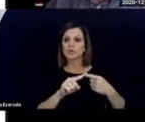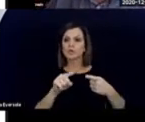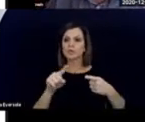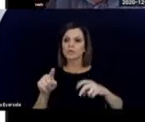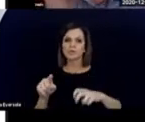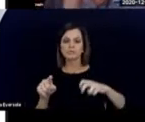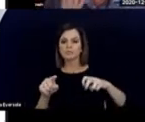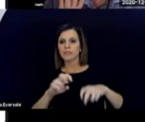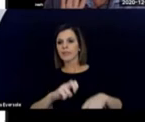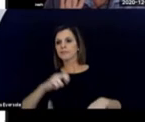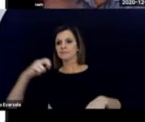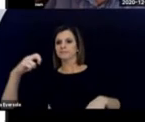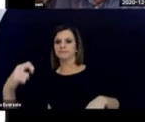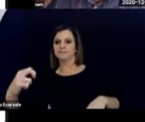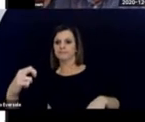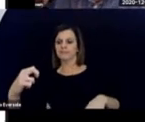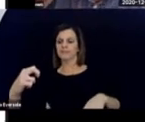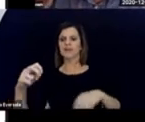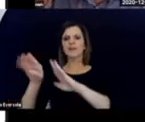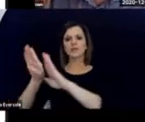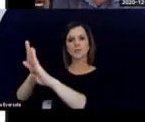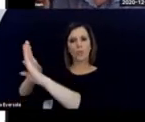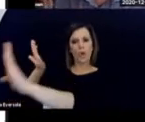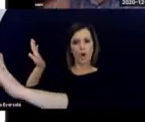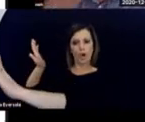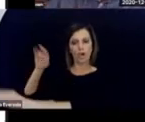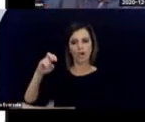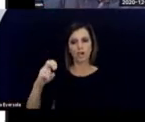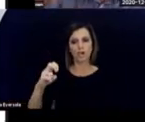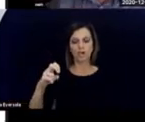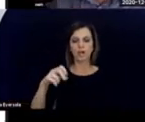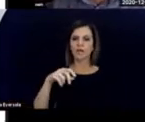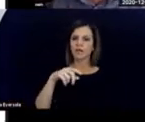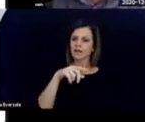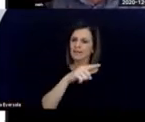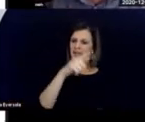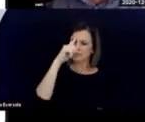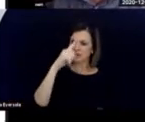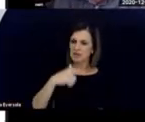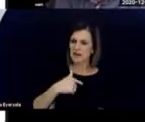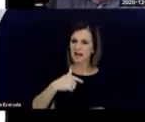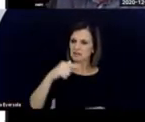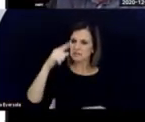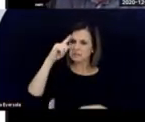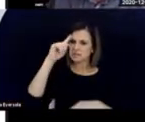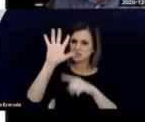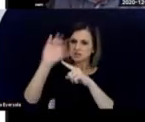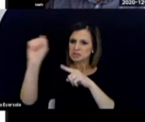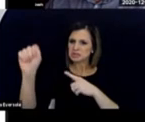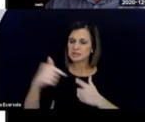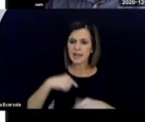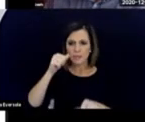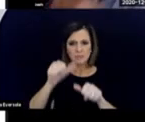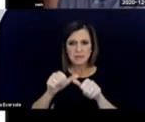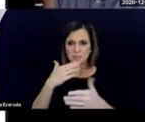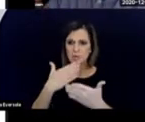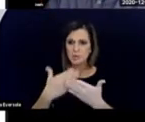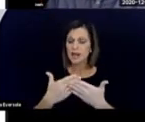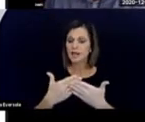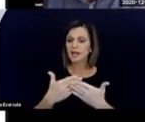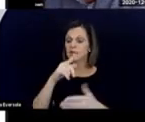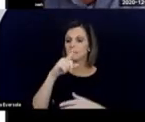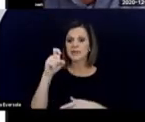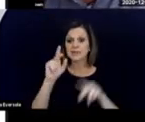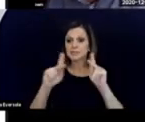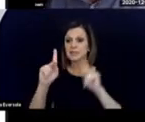And they thought I was a genius. I remember it so well. It was up in North San Francisco Bay. And I took,